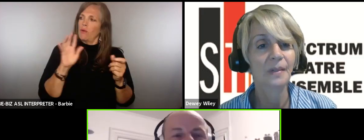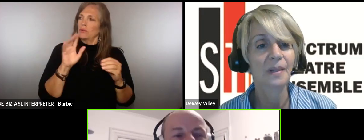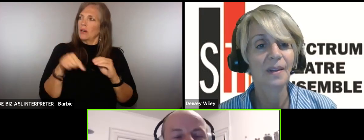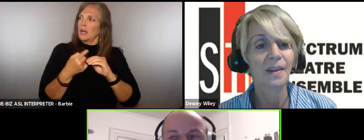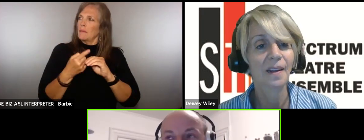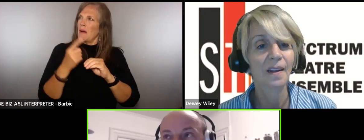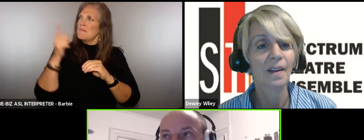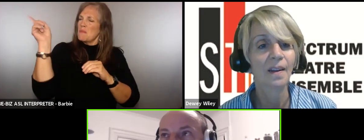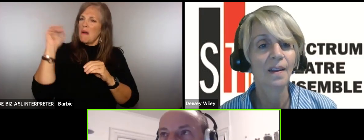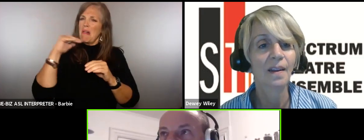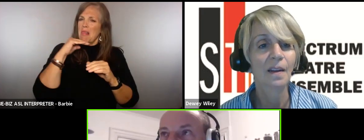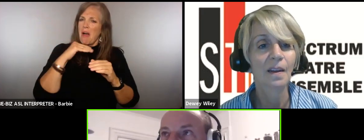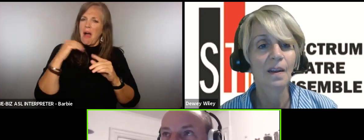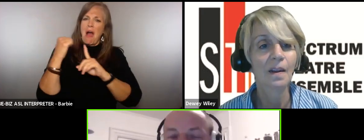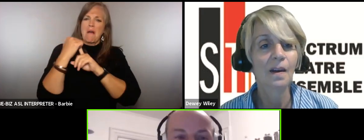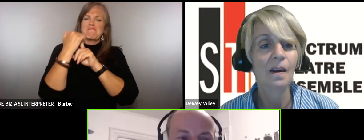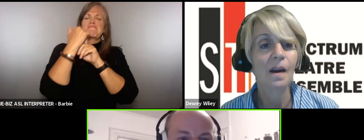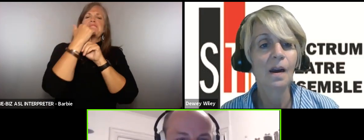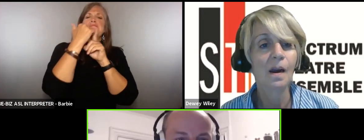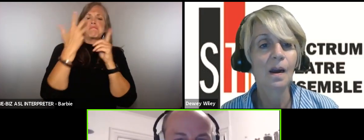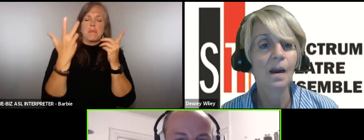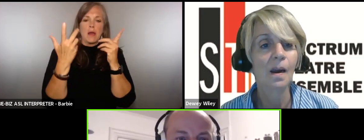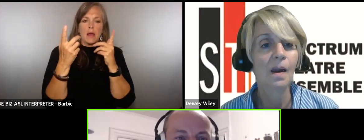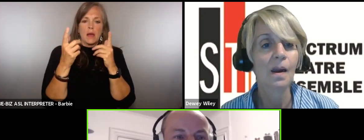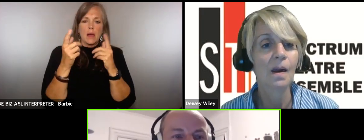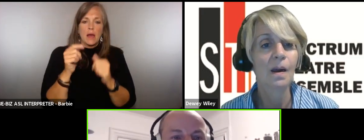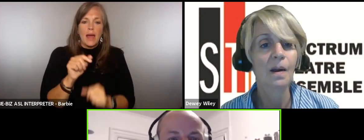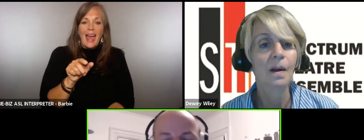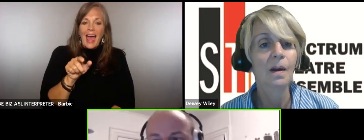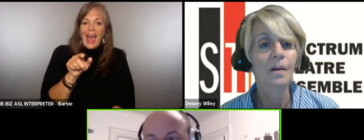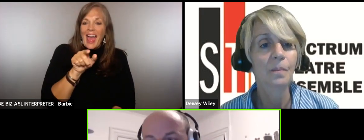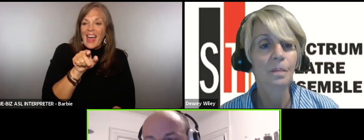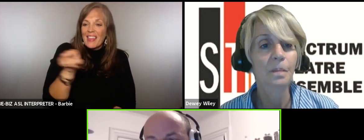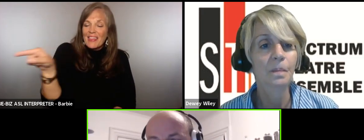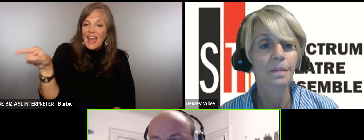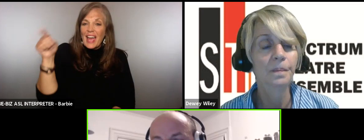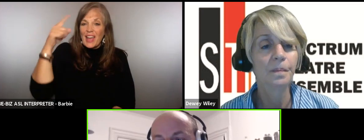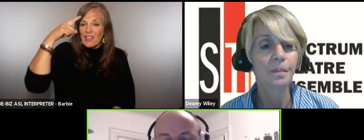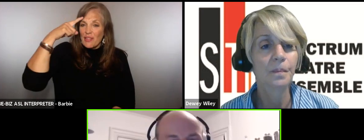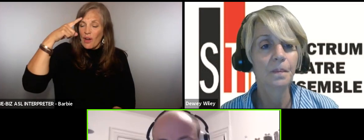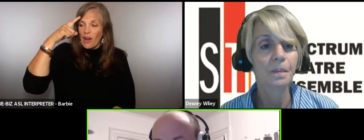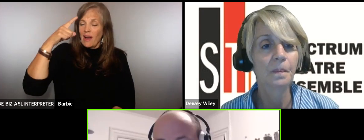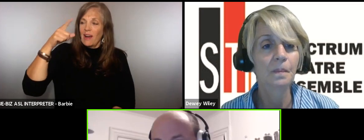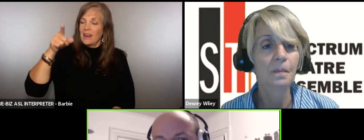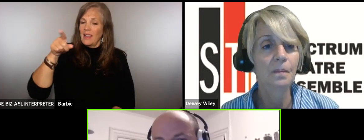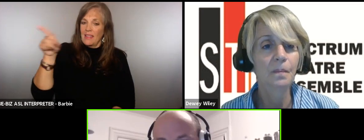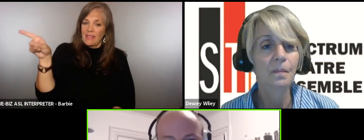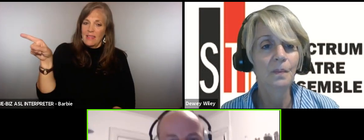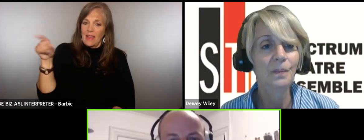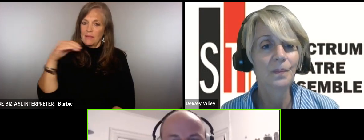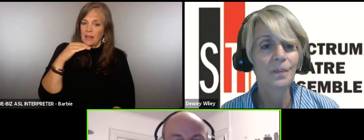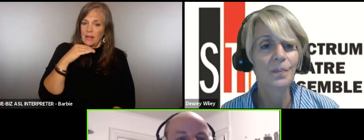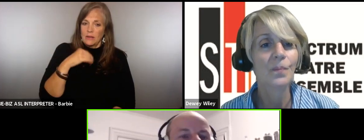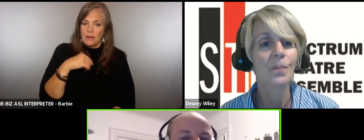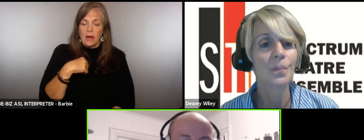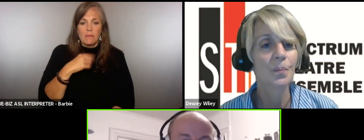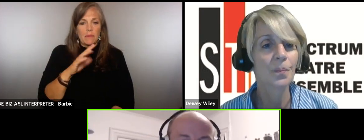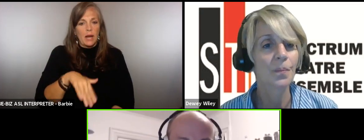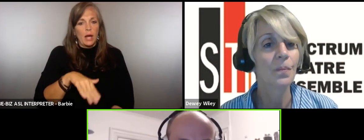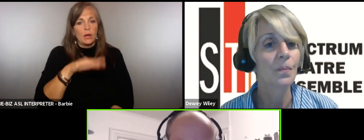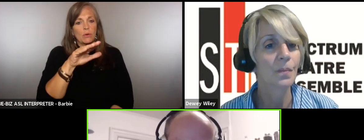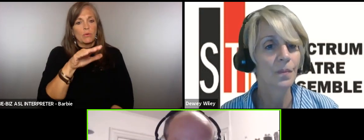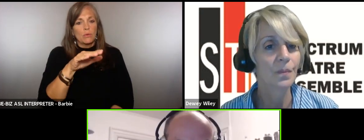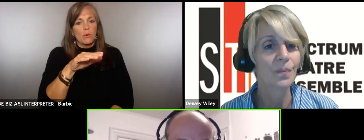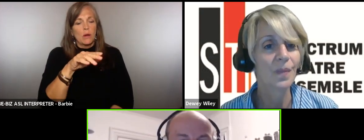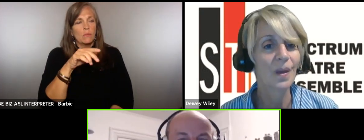they thought that they had been lied to and I had known growing up grown-ups really didn't lie to you very often but they lied to